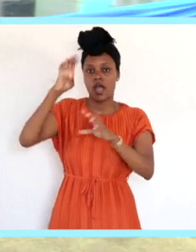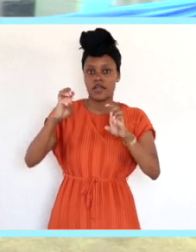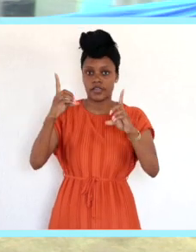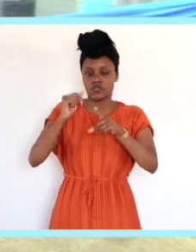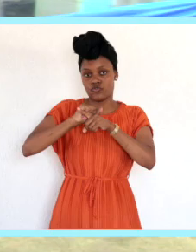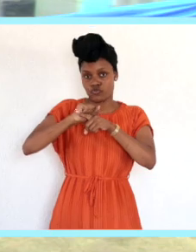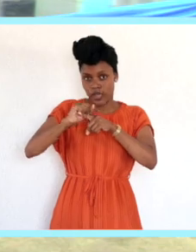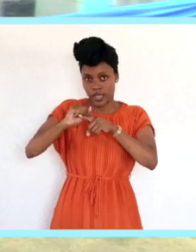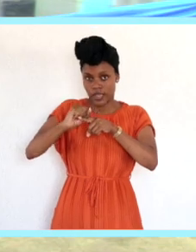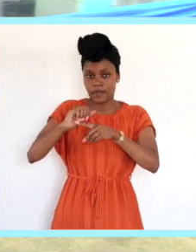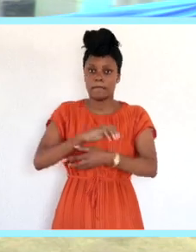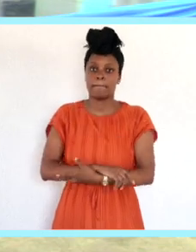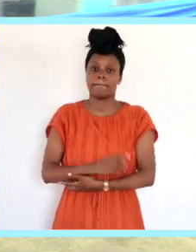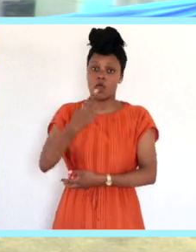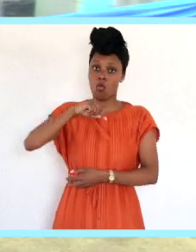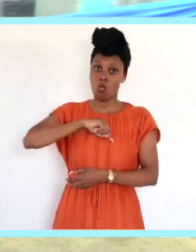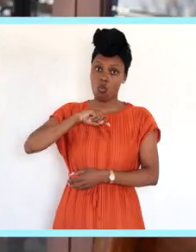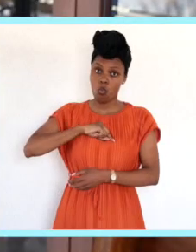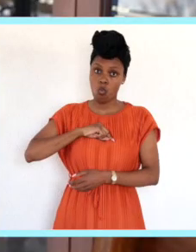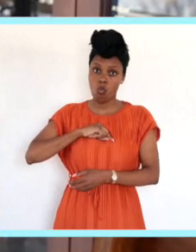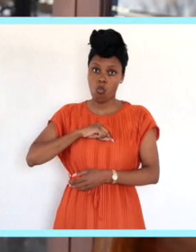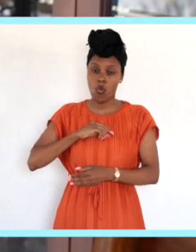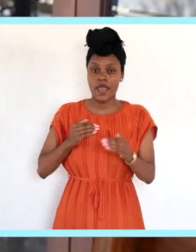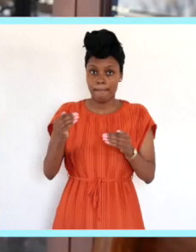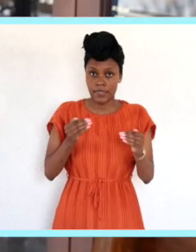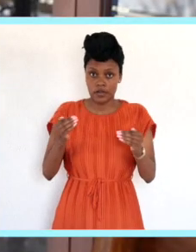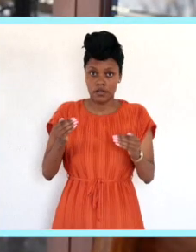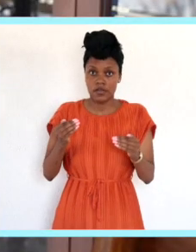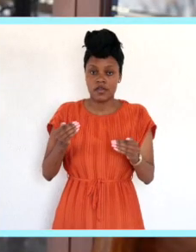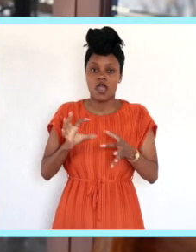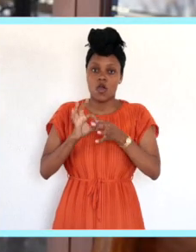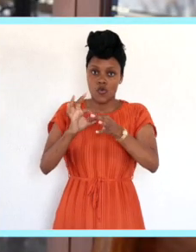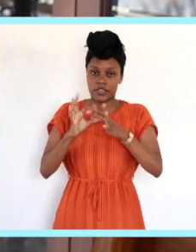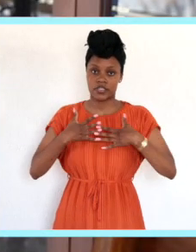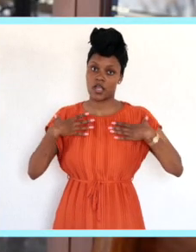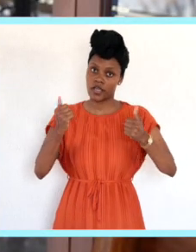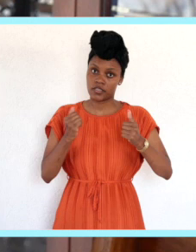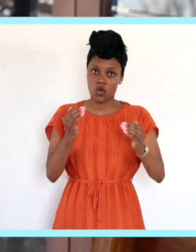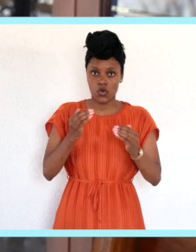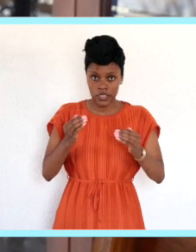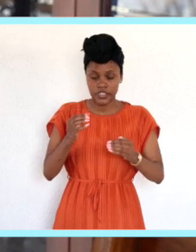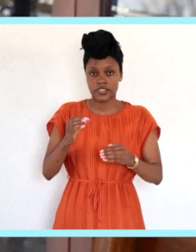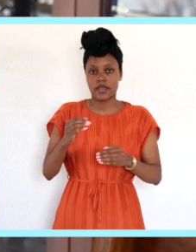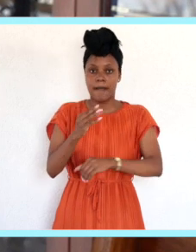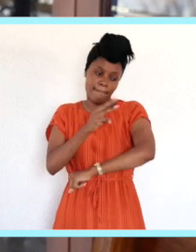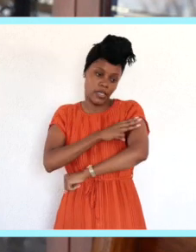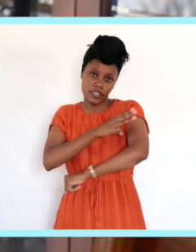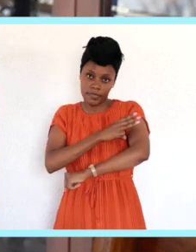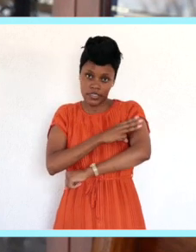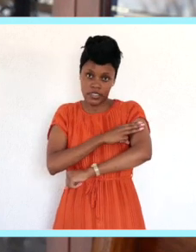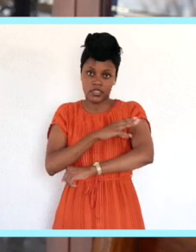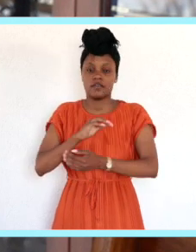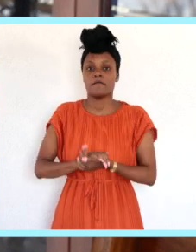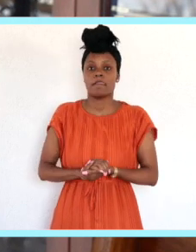Department of Higher Education and Training. We maintain a sound and cordial relationship between college management and council